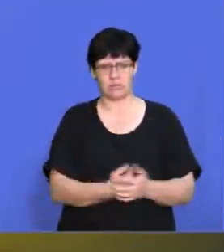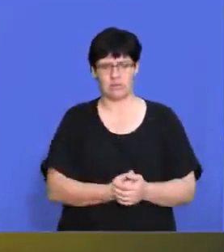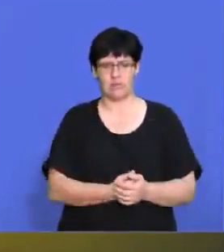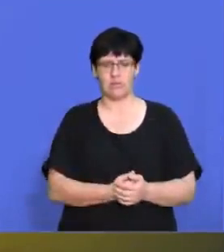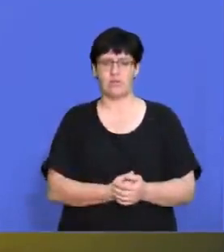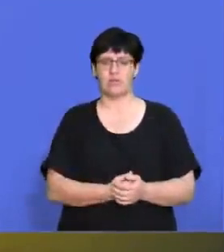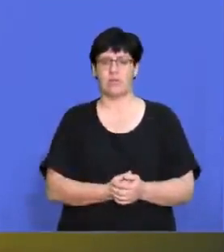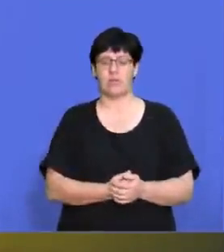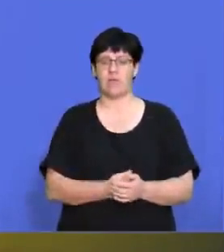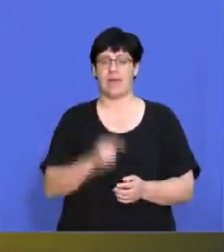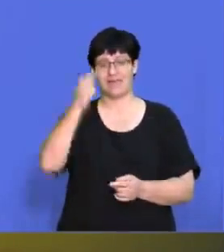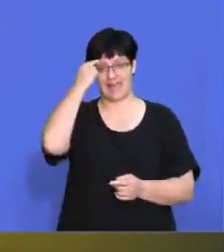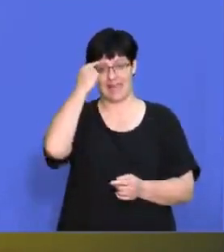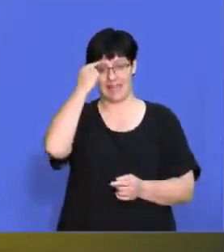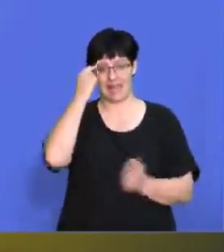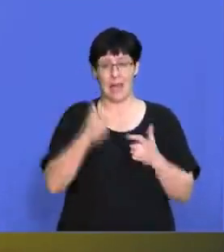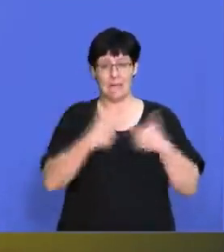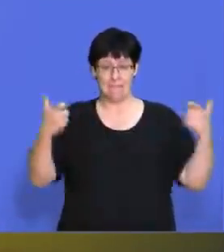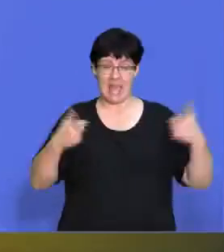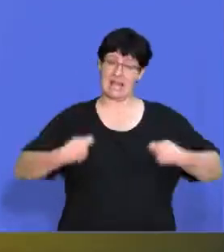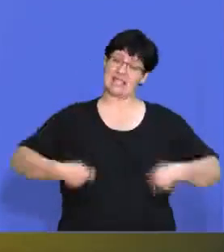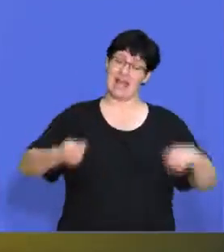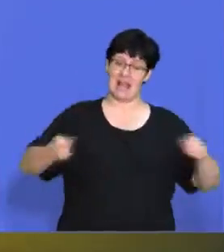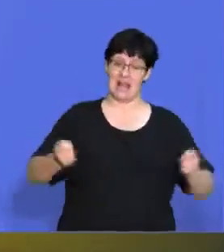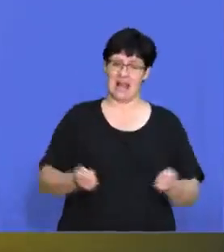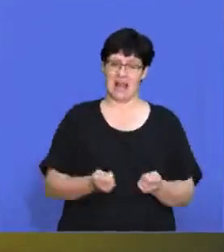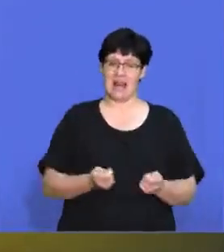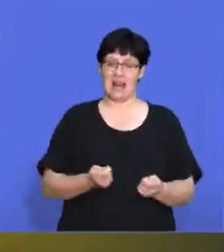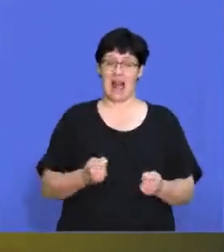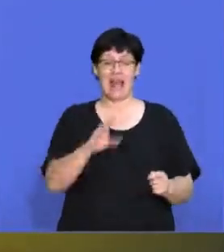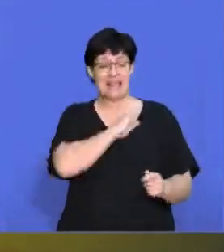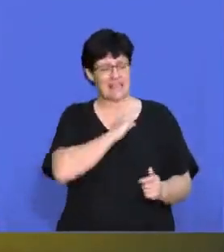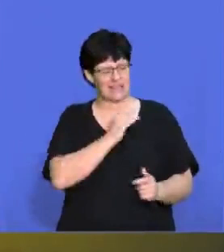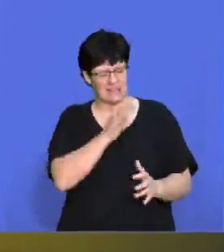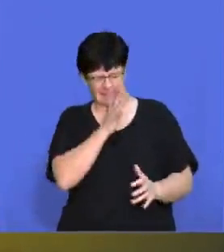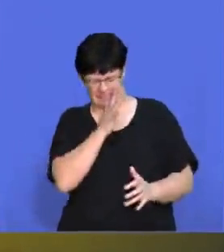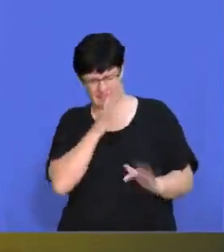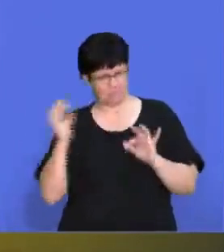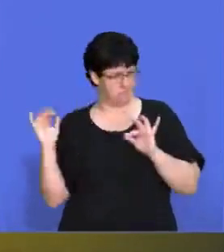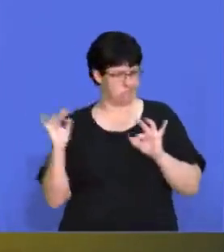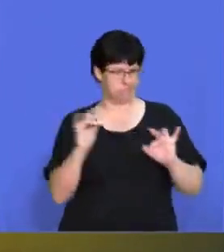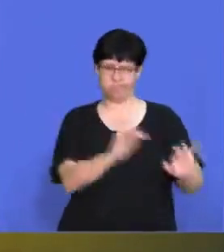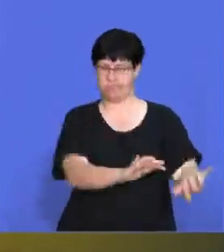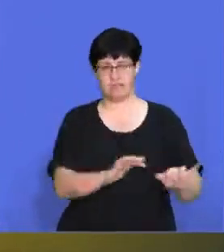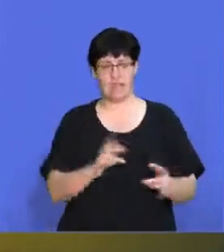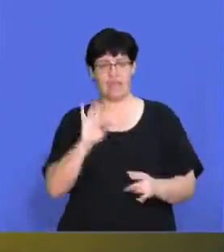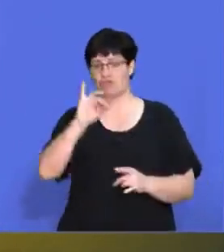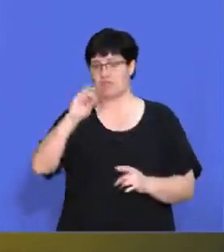when you think of it like our big retail stores, they have millions of customers that go in there every single day. If one